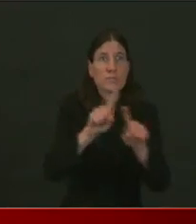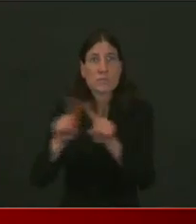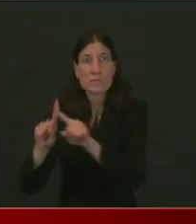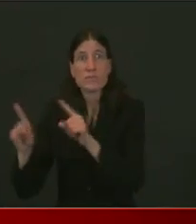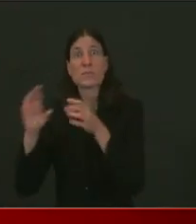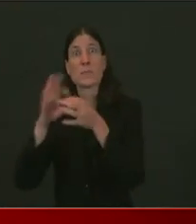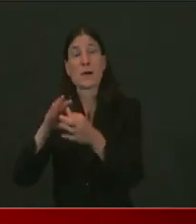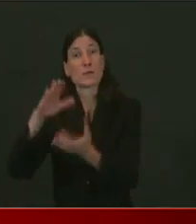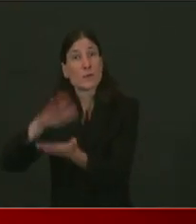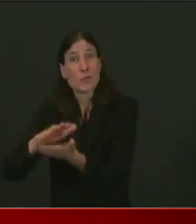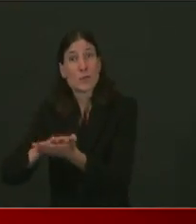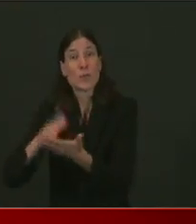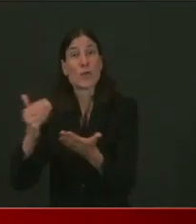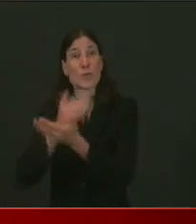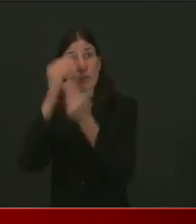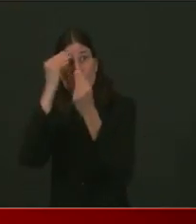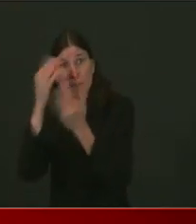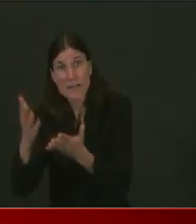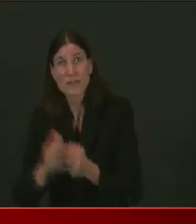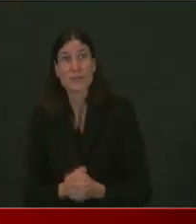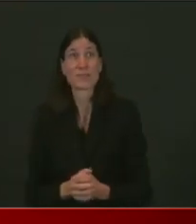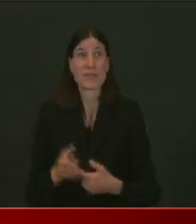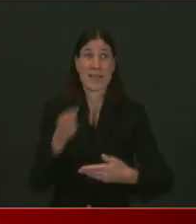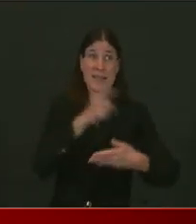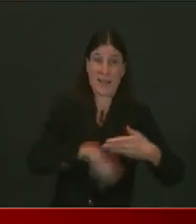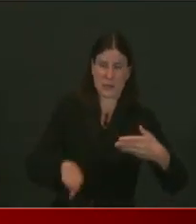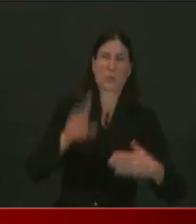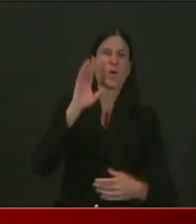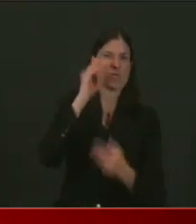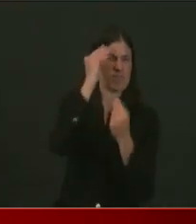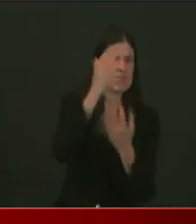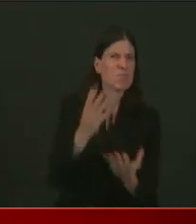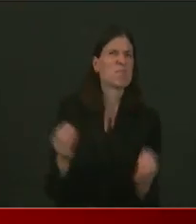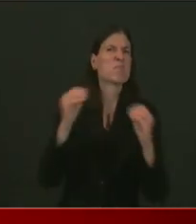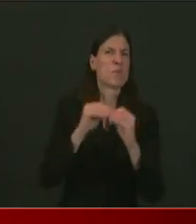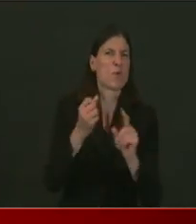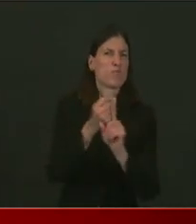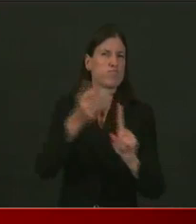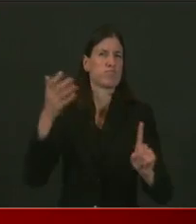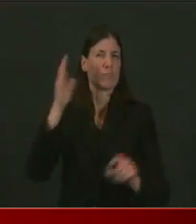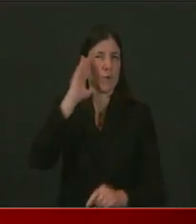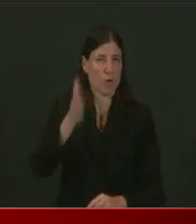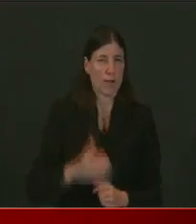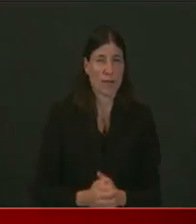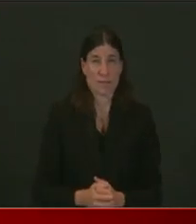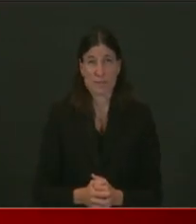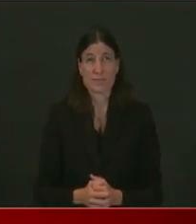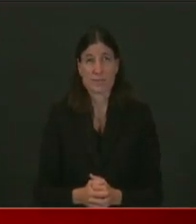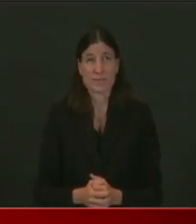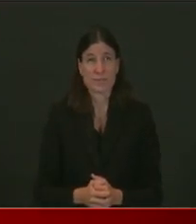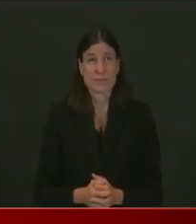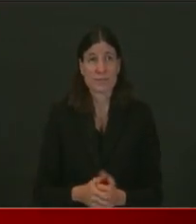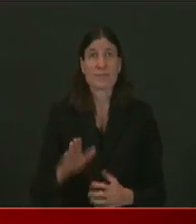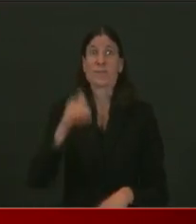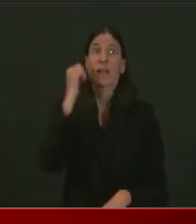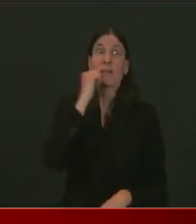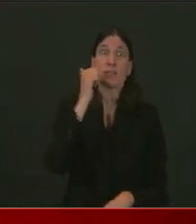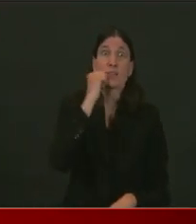next week. So I would ask you to continue to tune in. If you'd like to get daily updates, you can